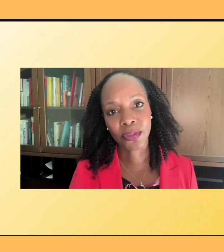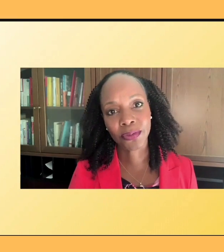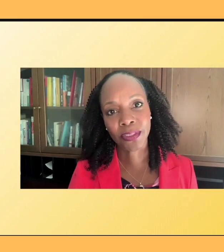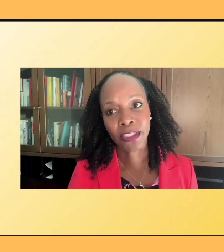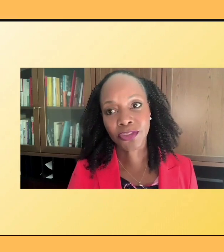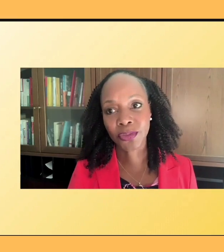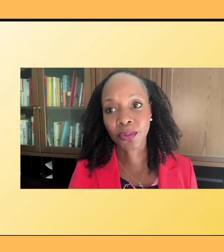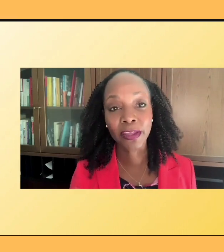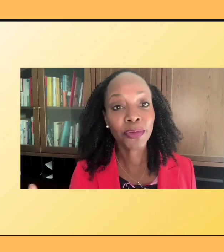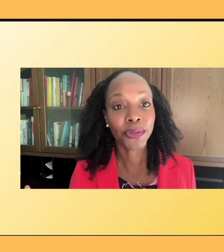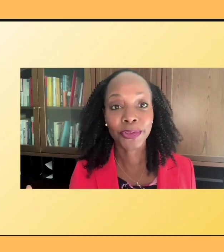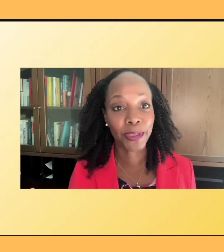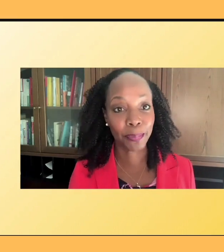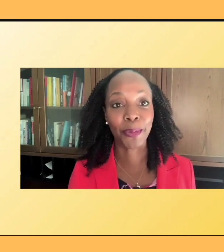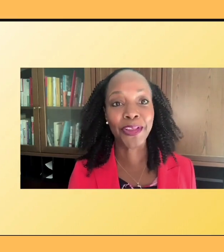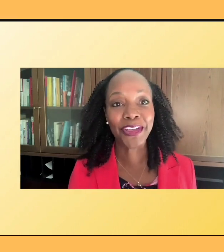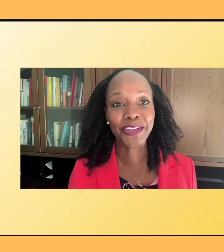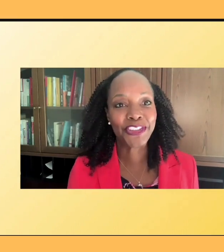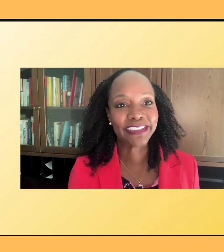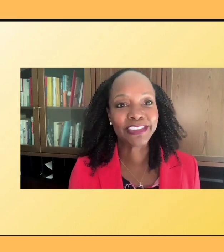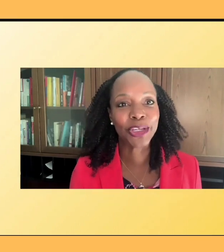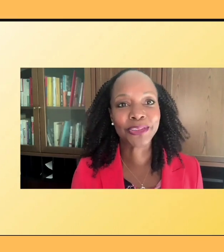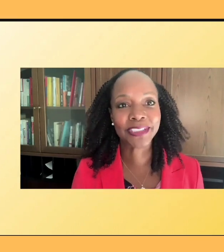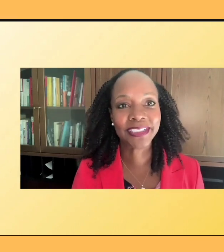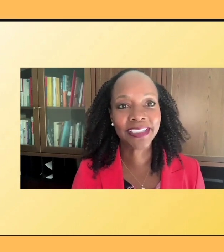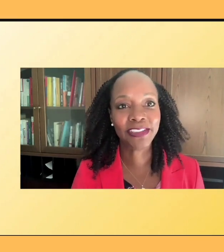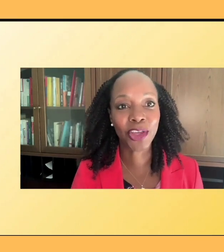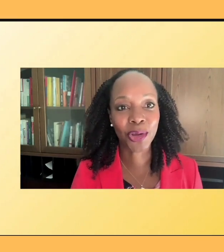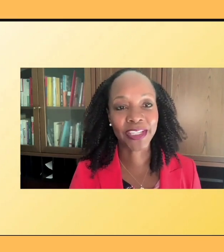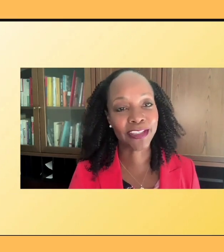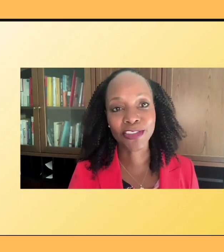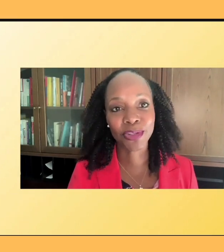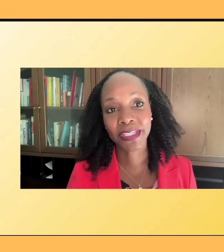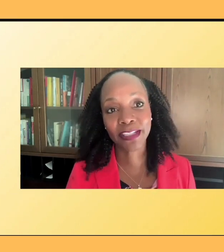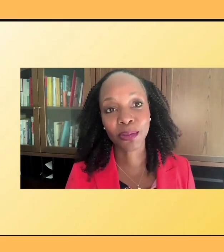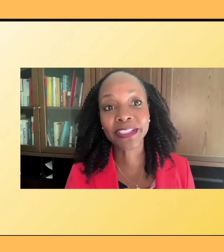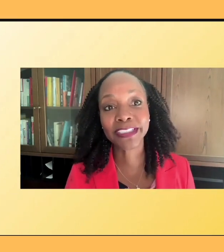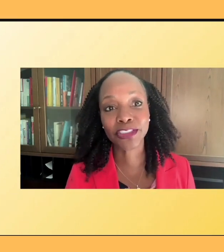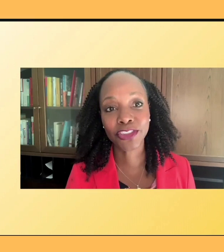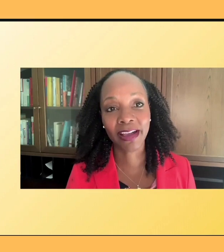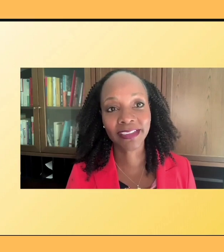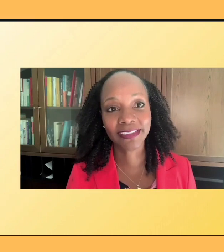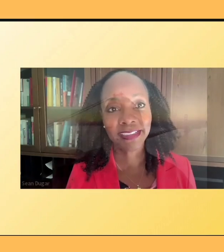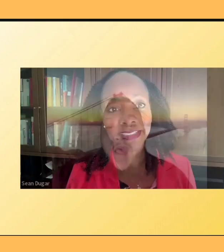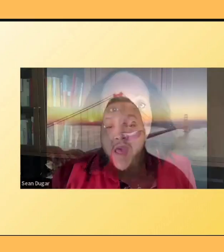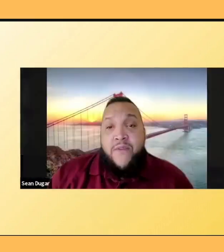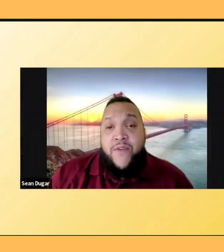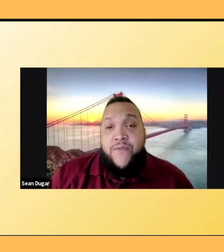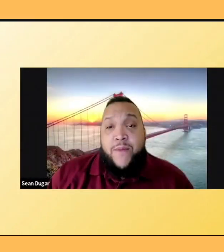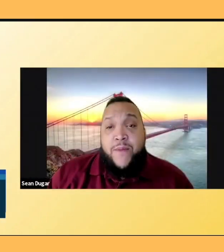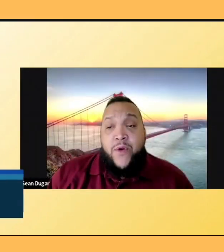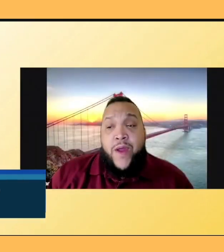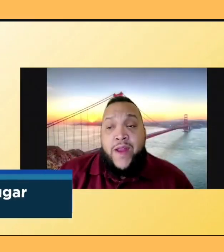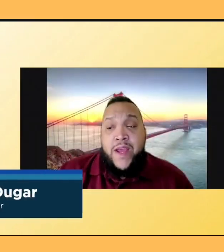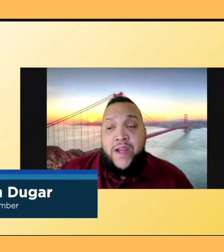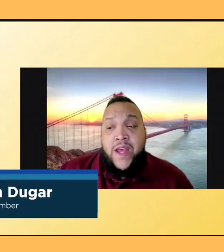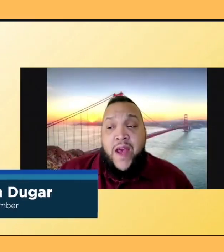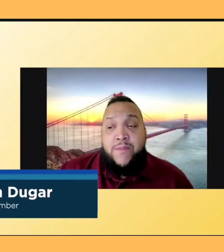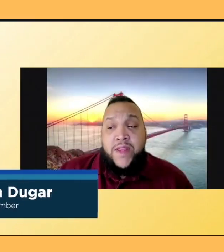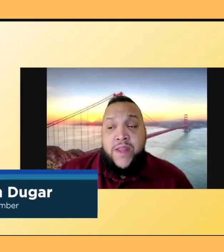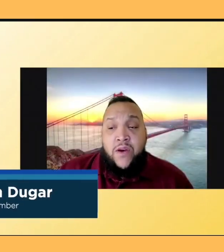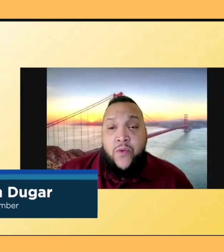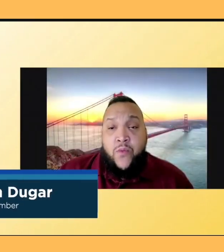who just don't know the history because it wasn't taught. Every February I take time to think on the work and